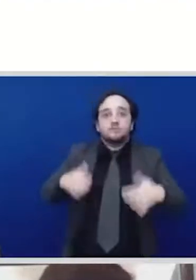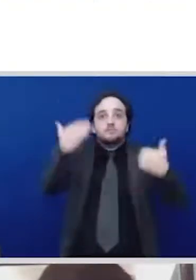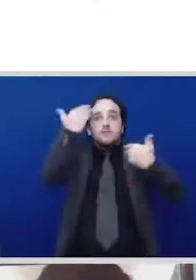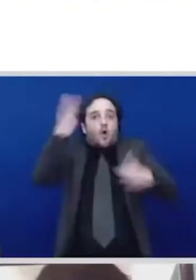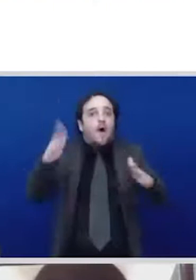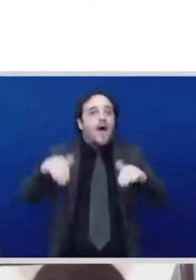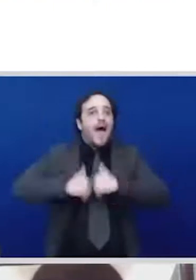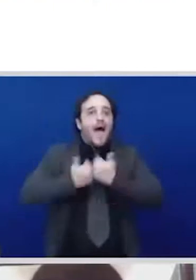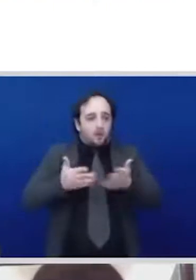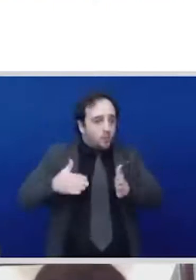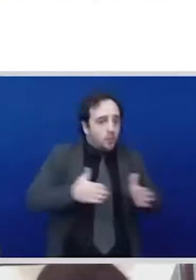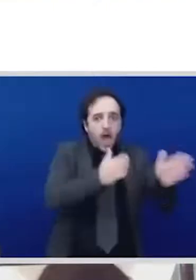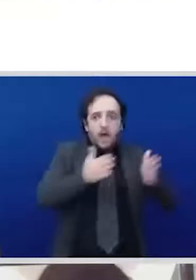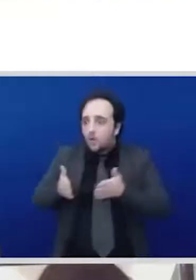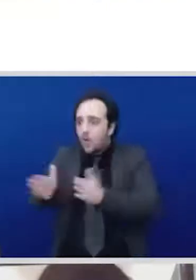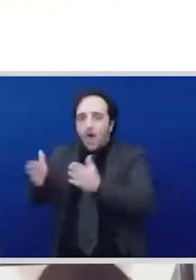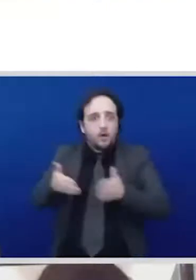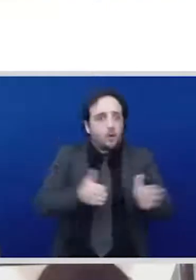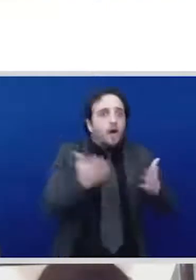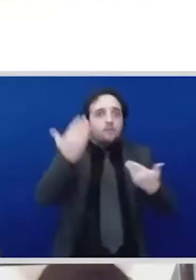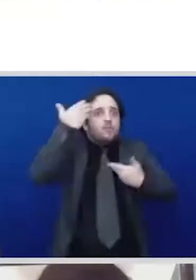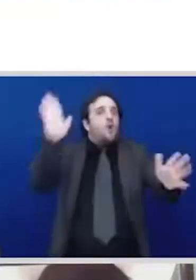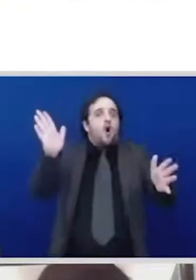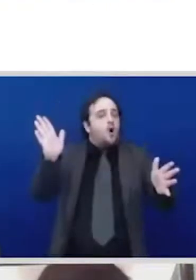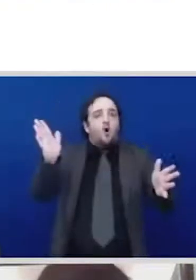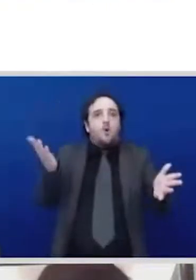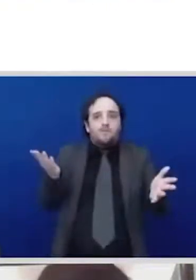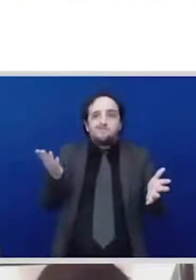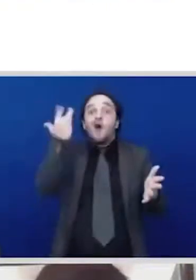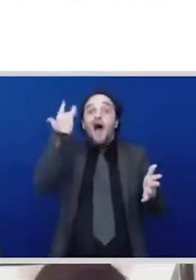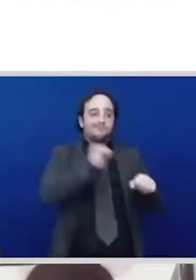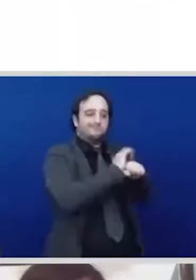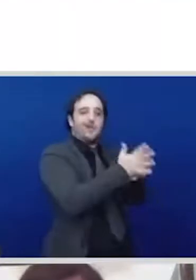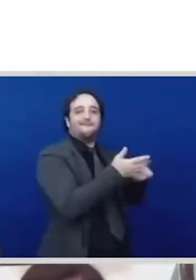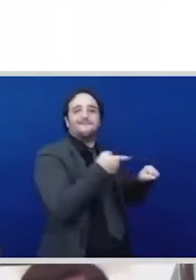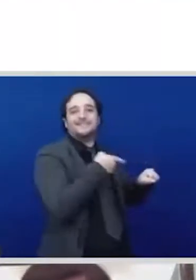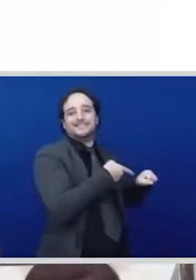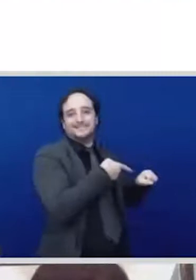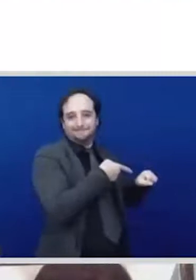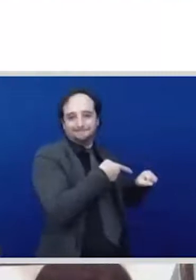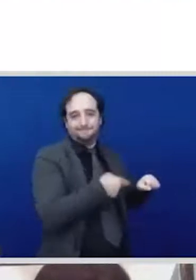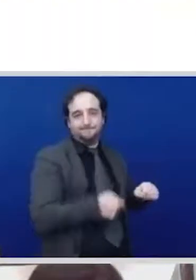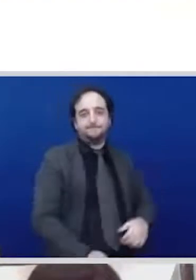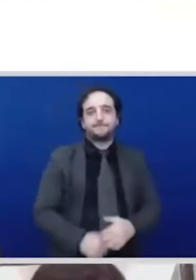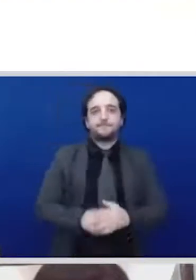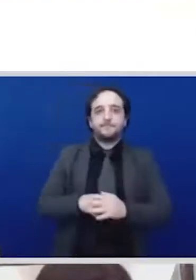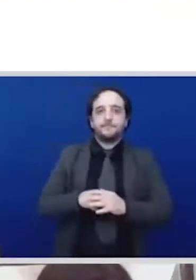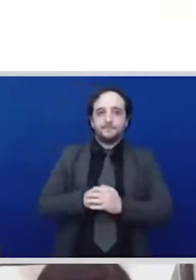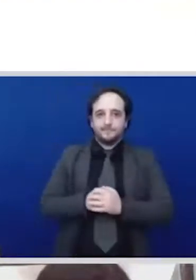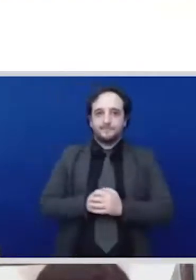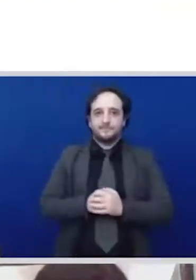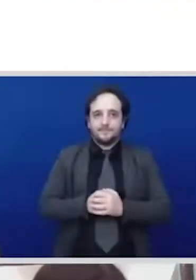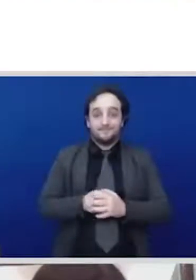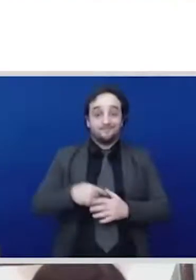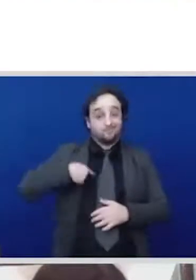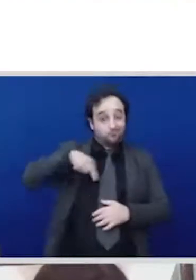what we need to do is we need to help the female workers at two different levels right first